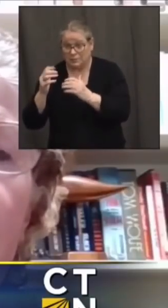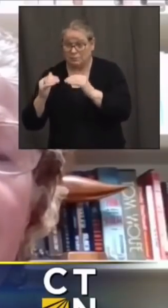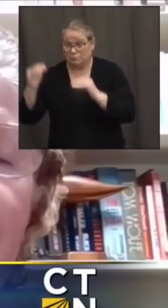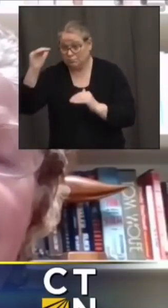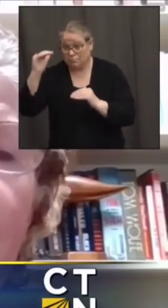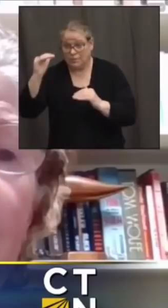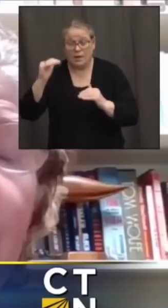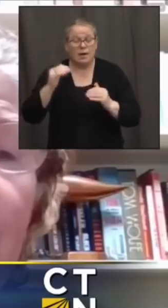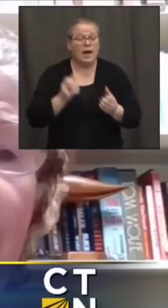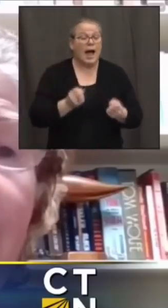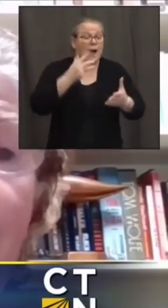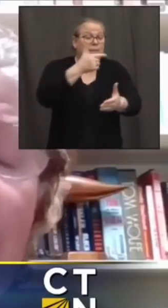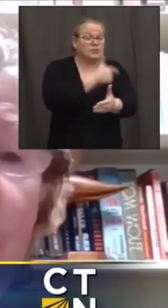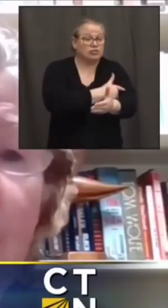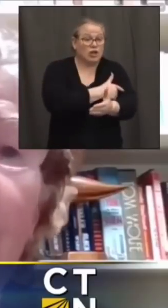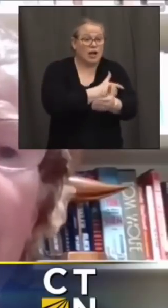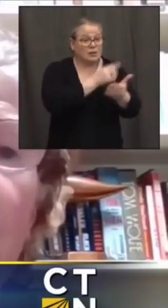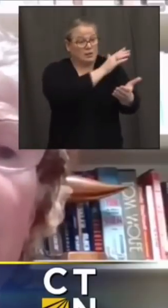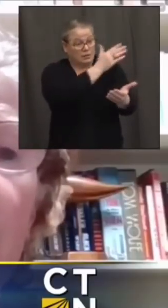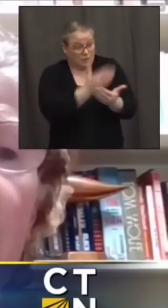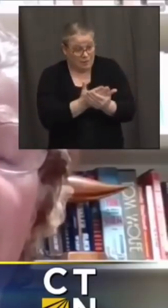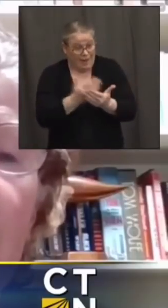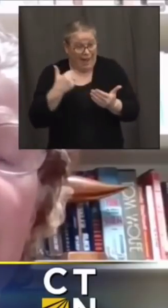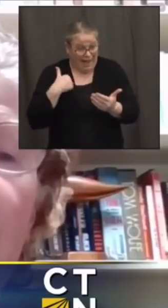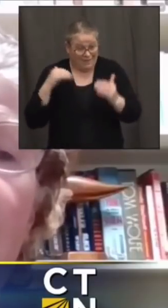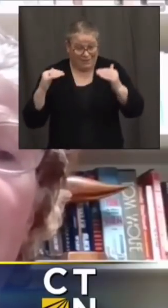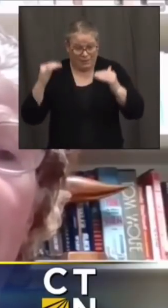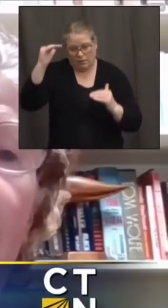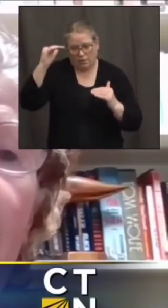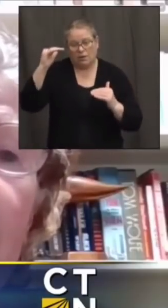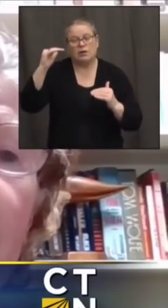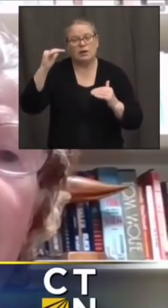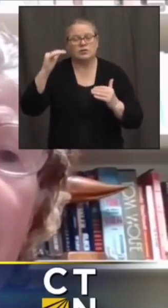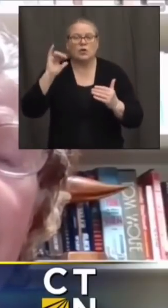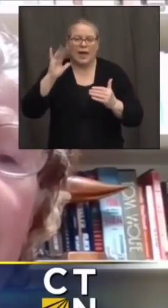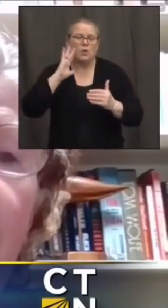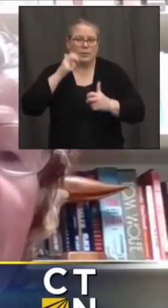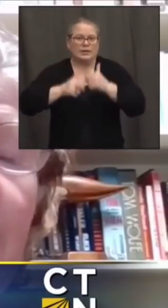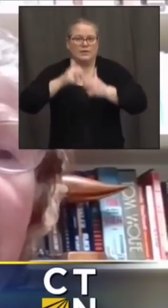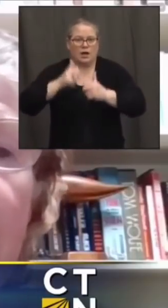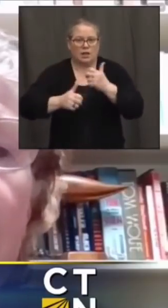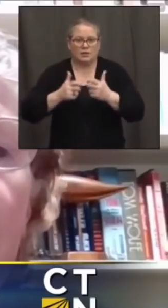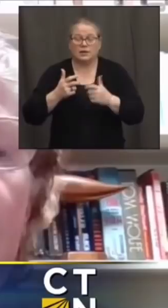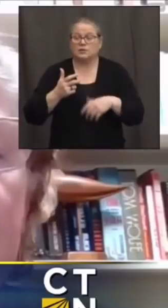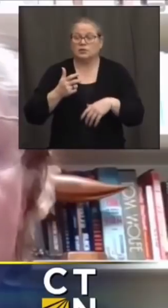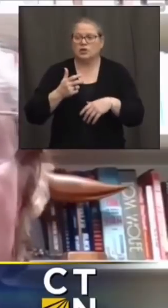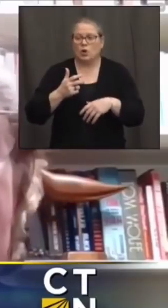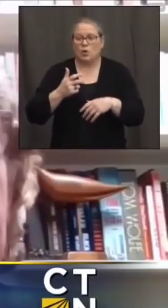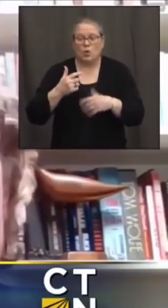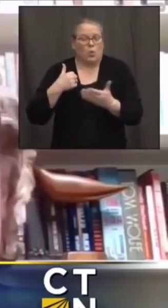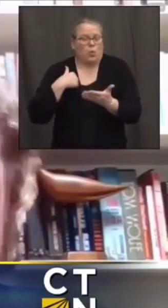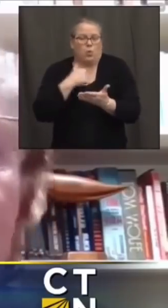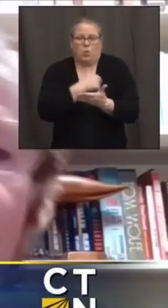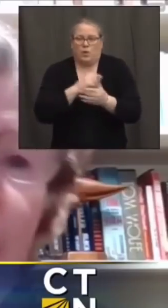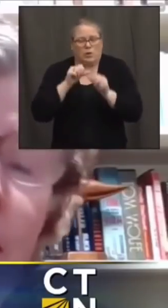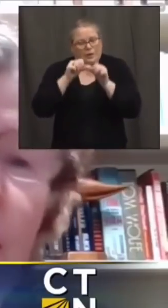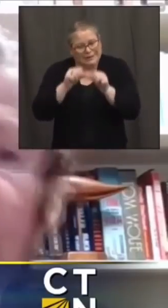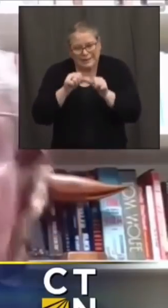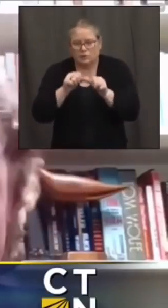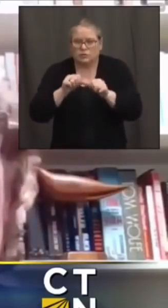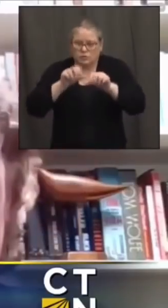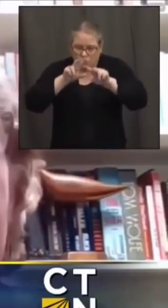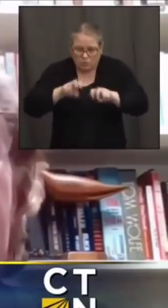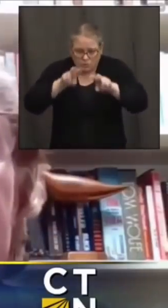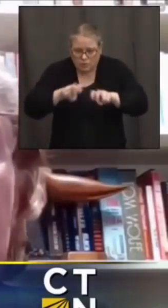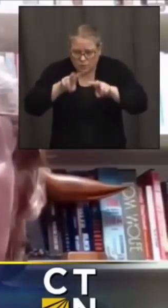continuing to look at the metrics that we just discussed and um i can't tell you specifically right now an answer